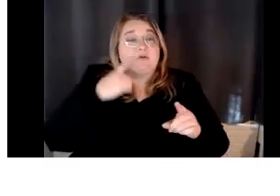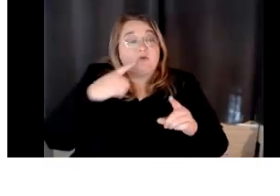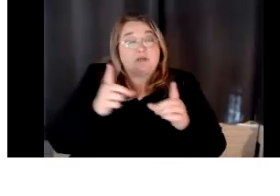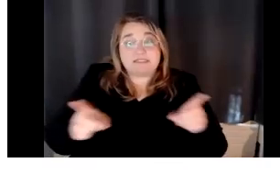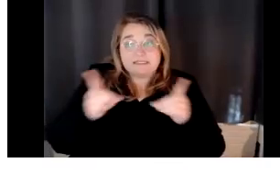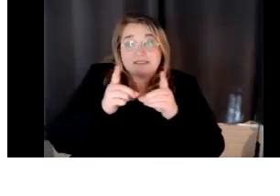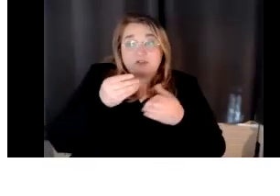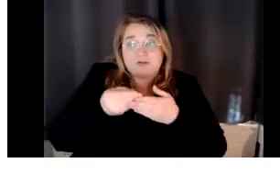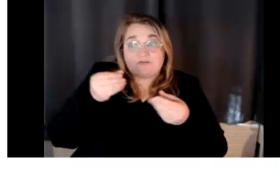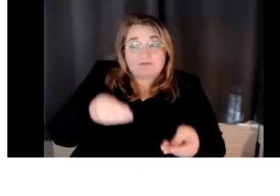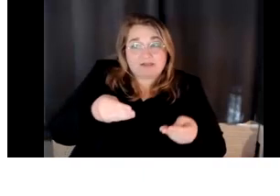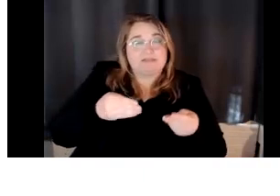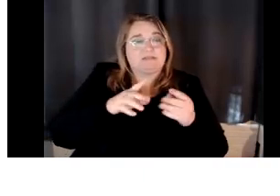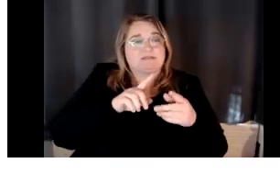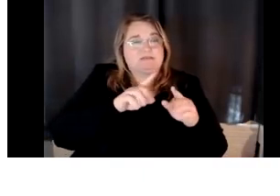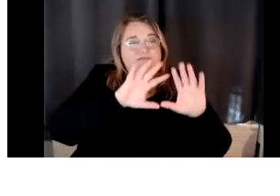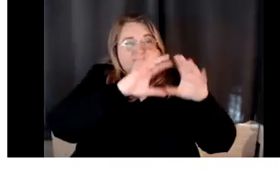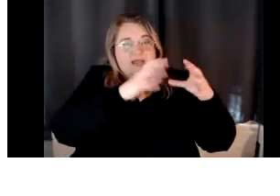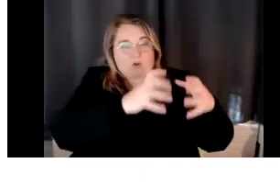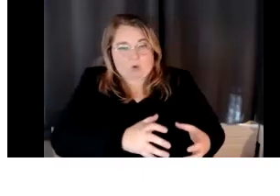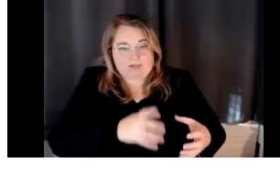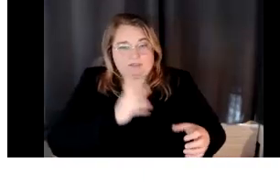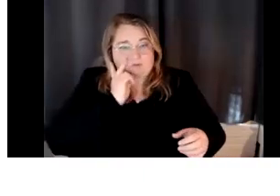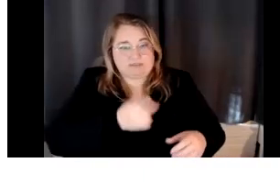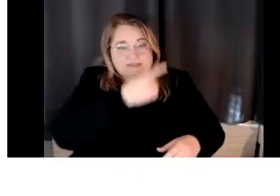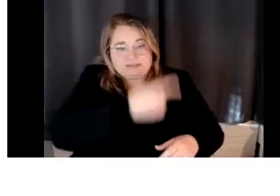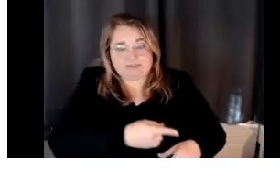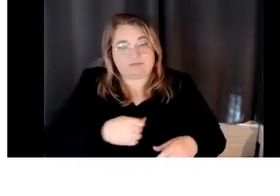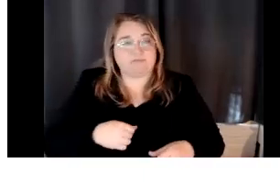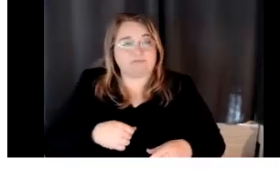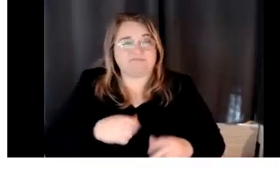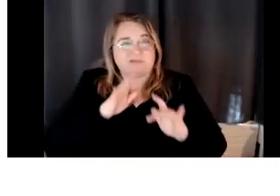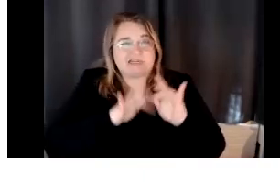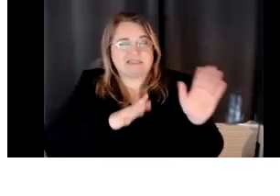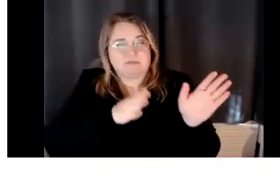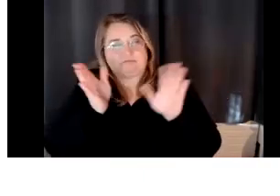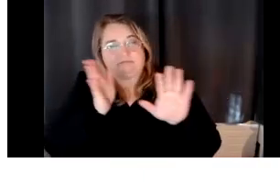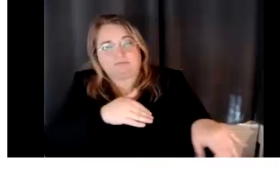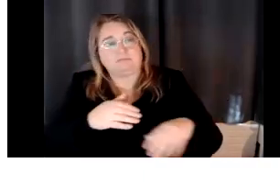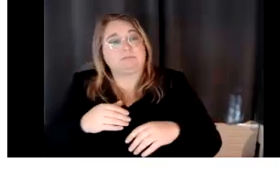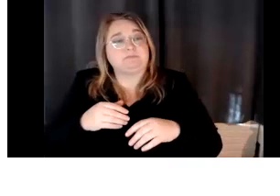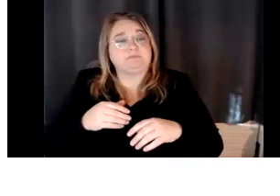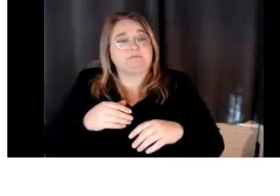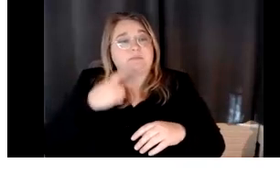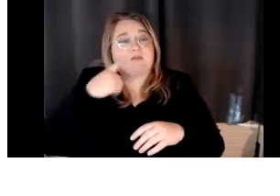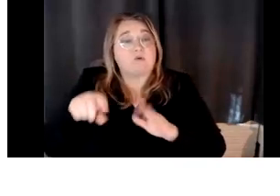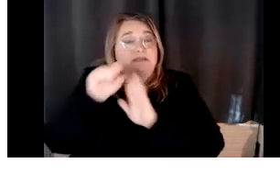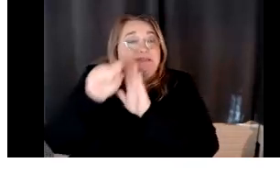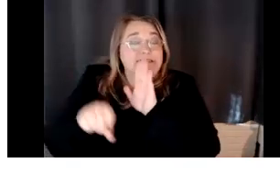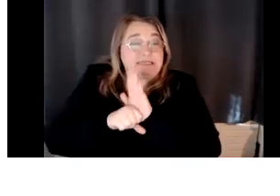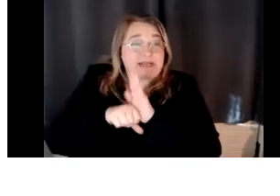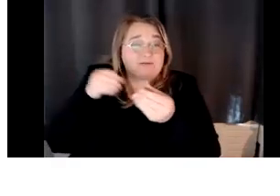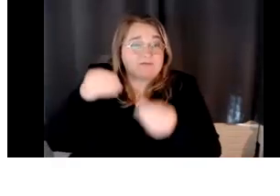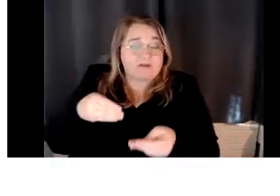funds, these different categories, I'm going to skip over that right now, um, for the state funds, um,